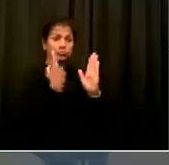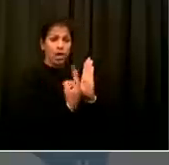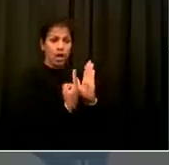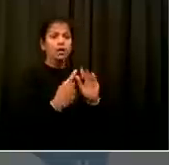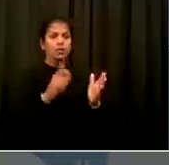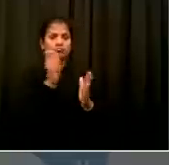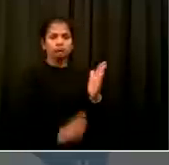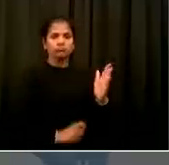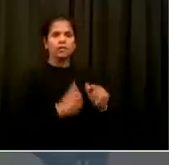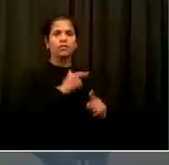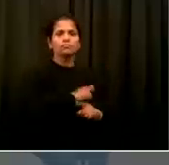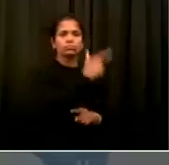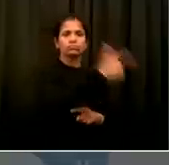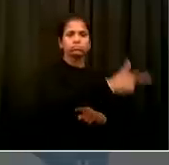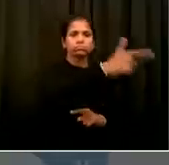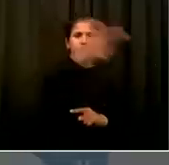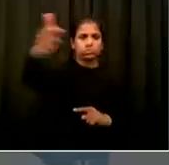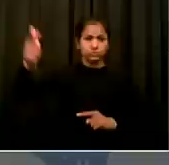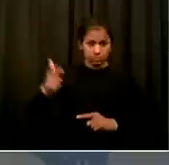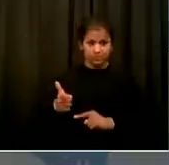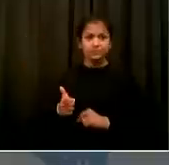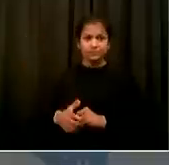-330-2020.